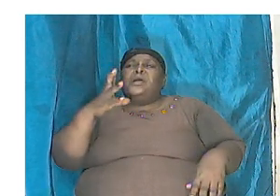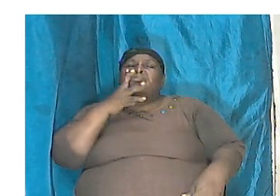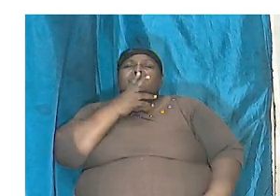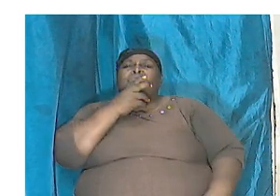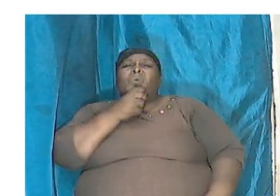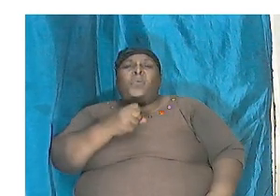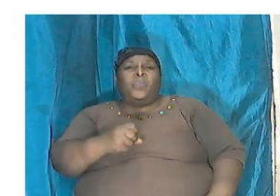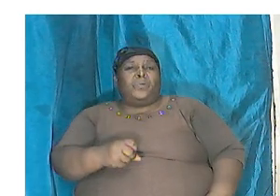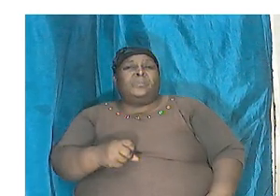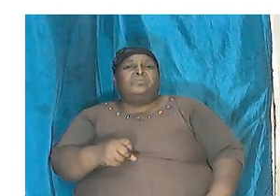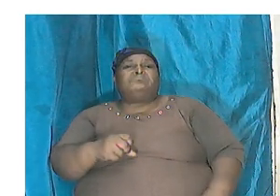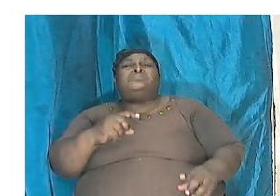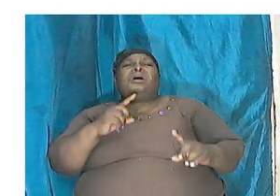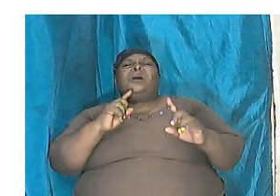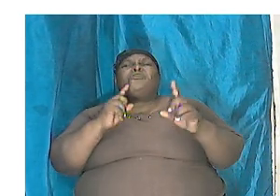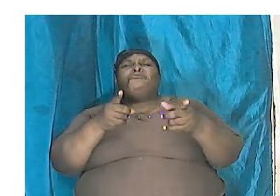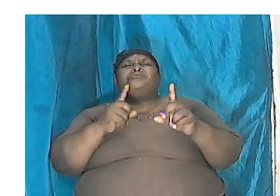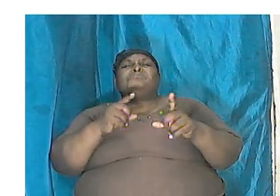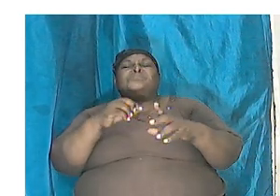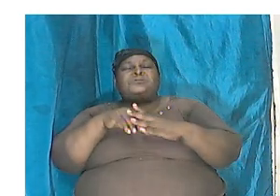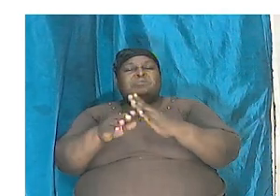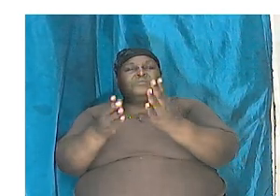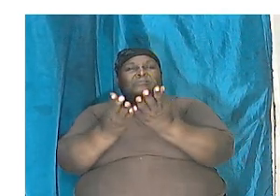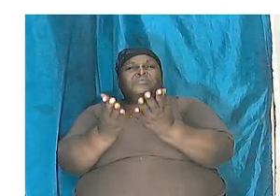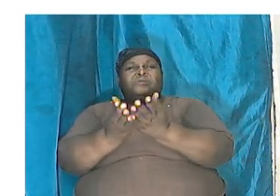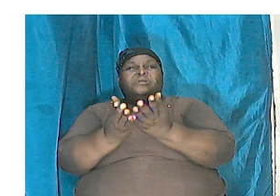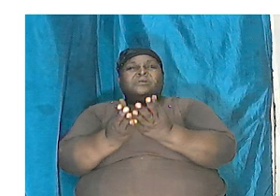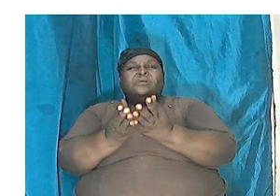the size of a kangaroo when a kangaroo is born